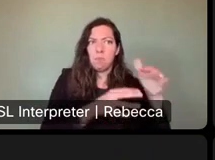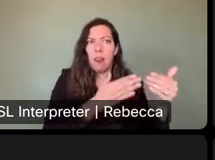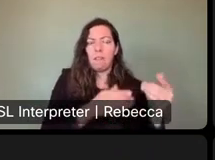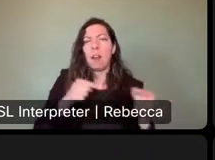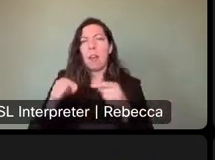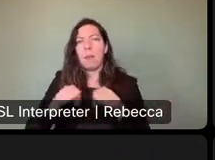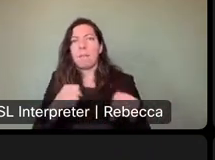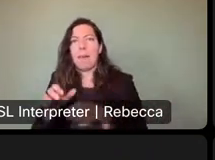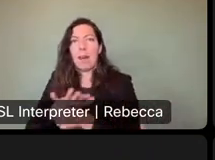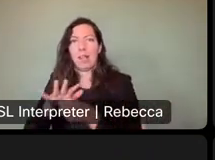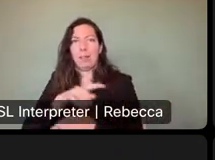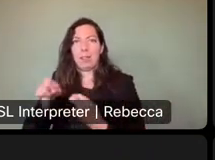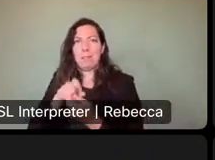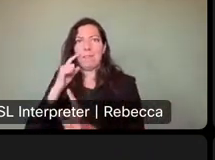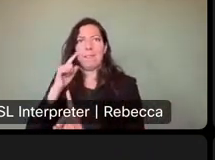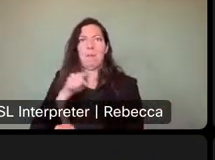wanting to do as we move forward.